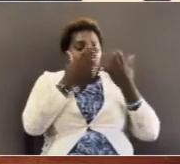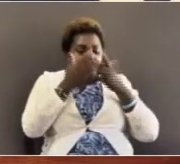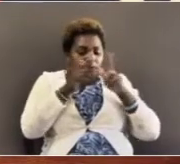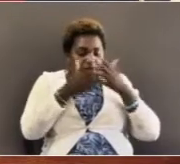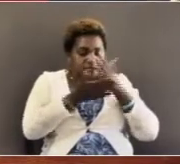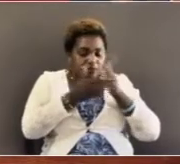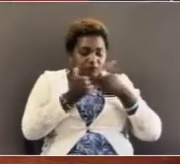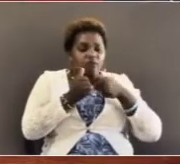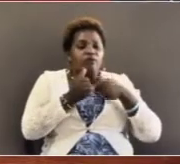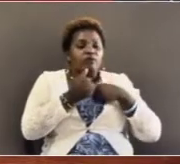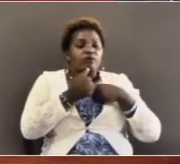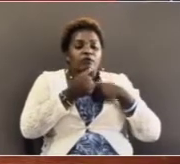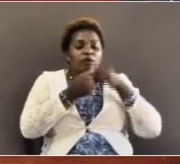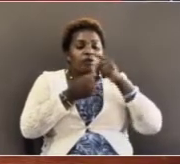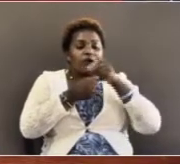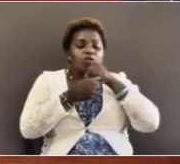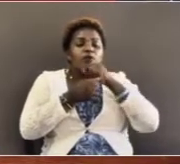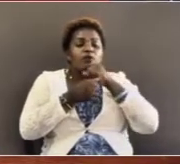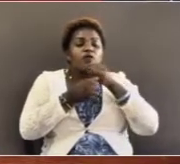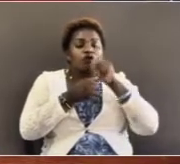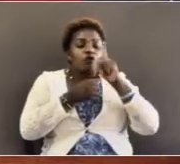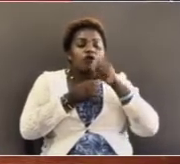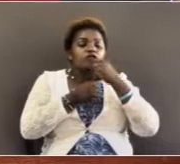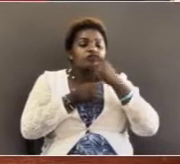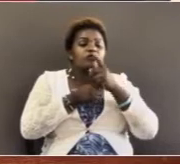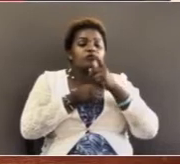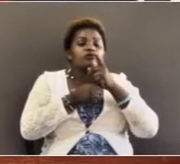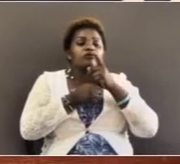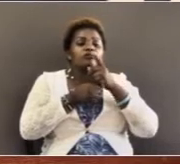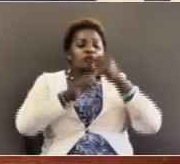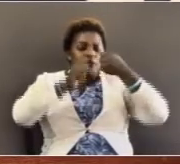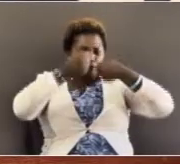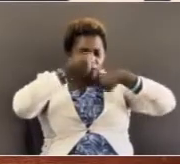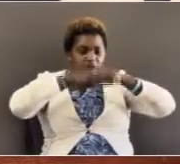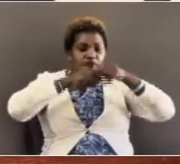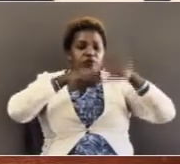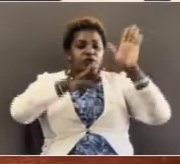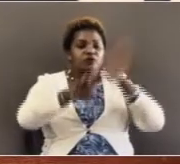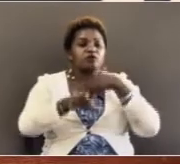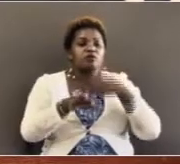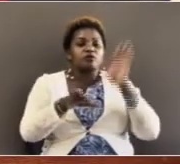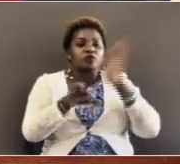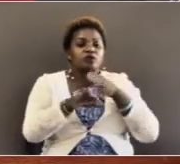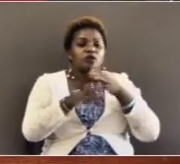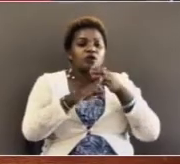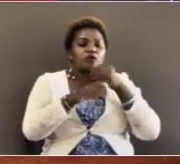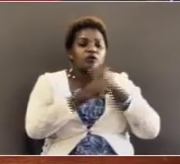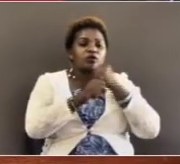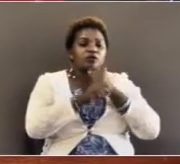of us like the women were going to perform the traditional rituals